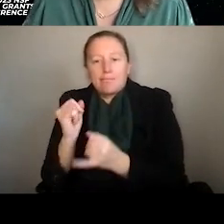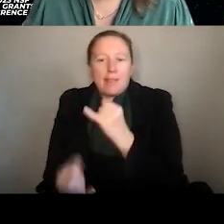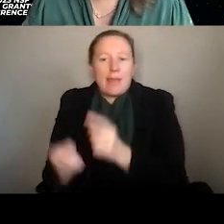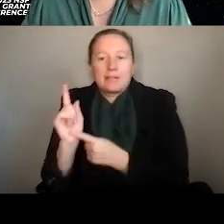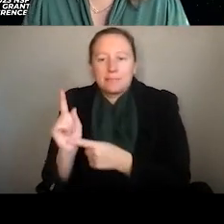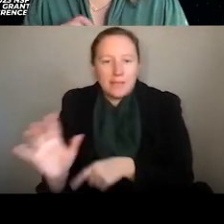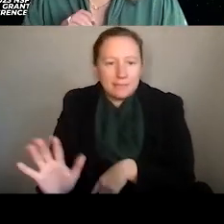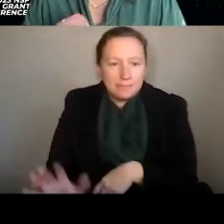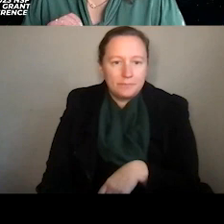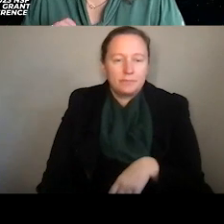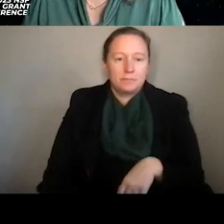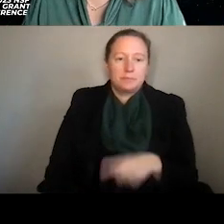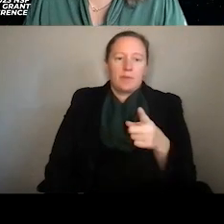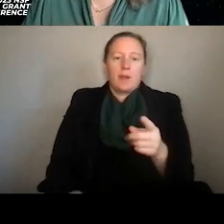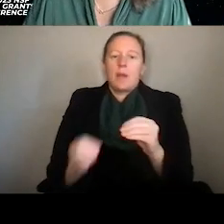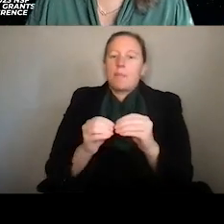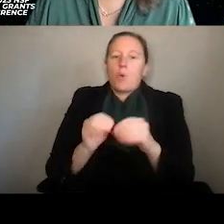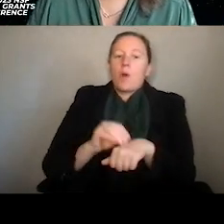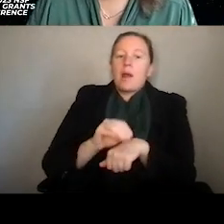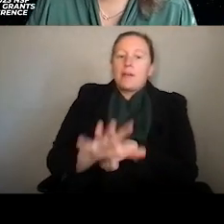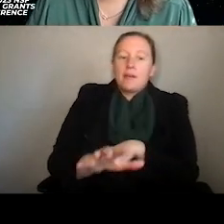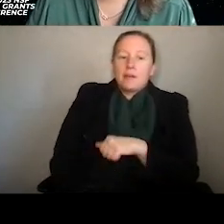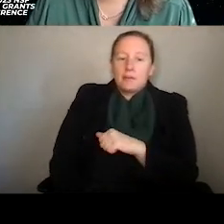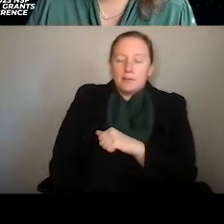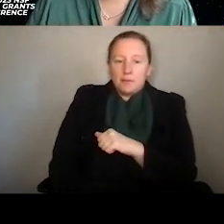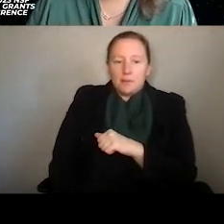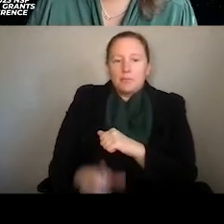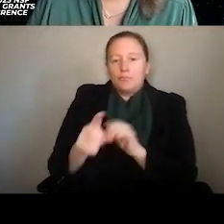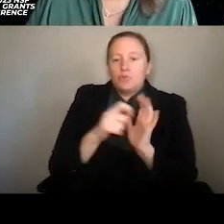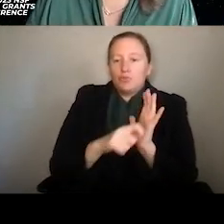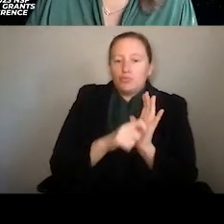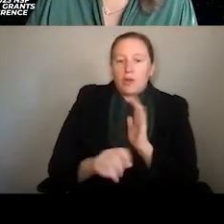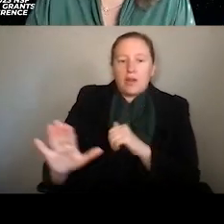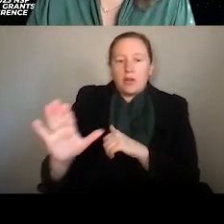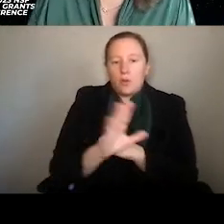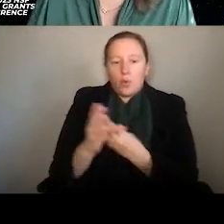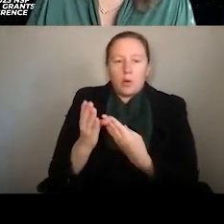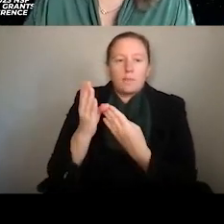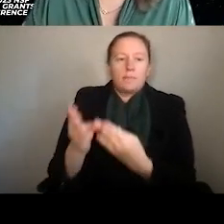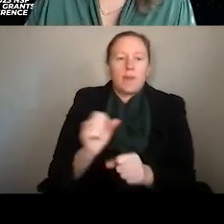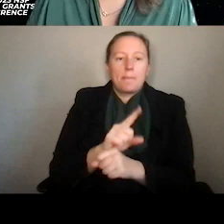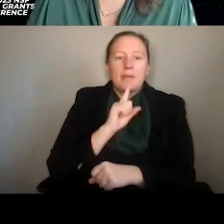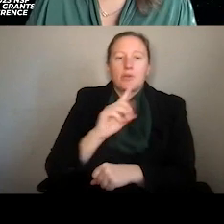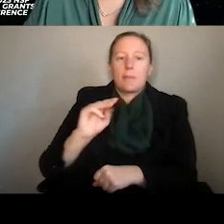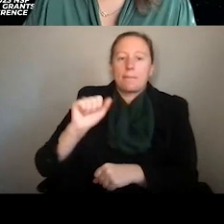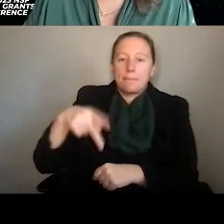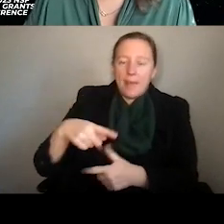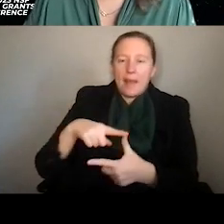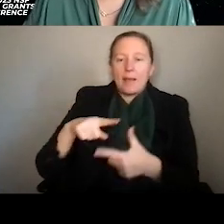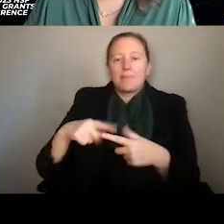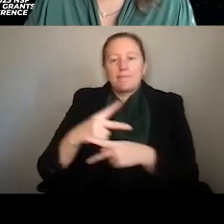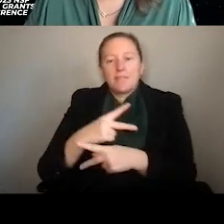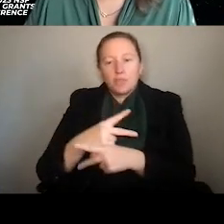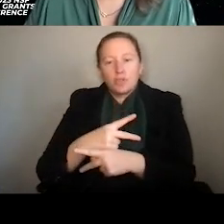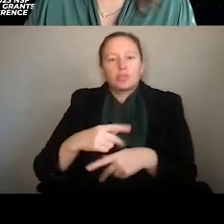So while I'm on this topic, let me share a little more advice as you start writing your proposals to geo. Make sure your maps, your figures, your captions